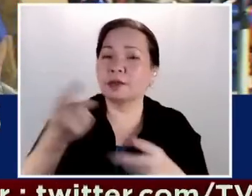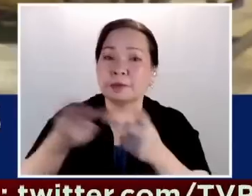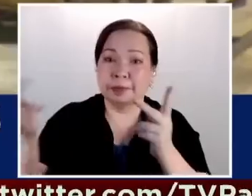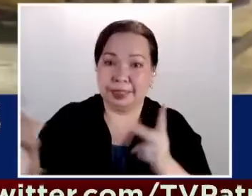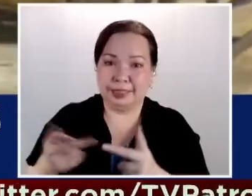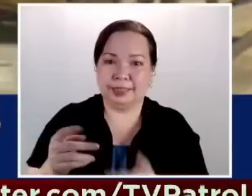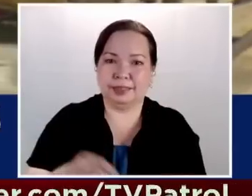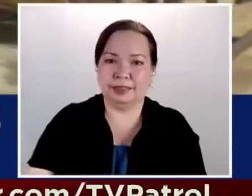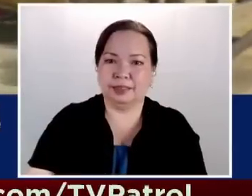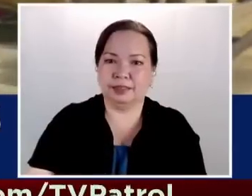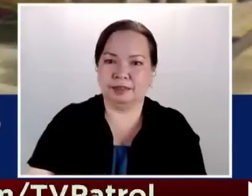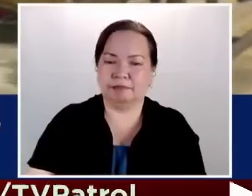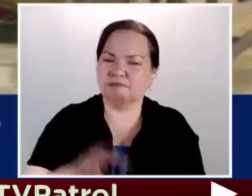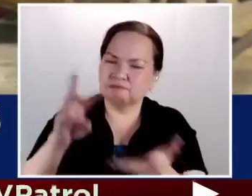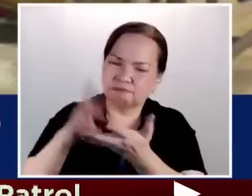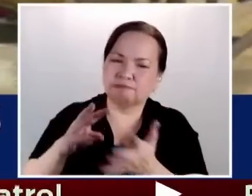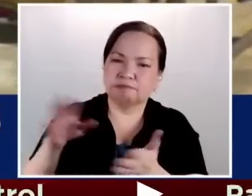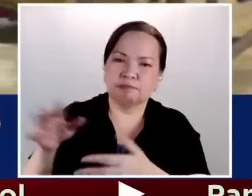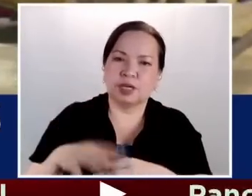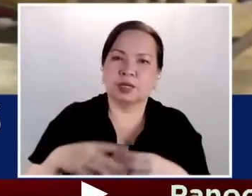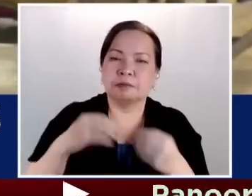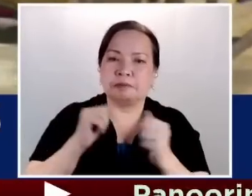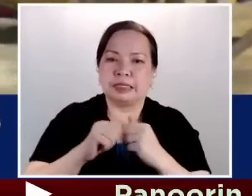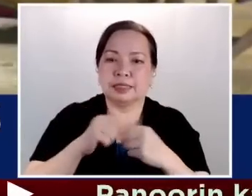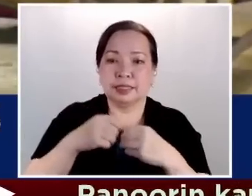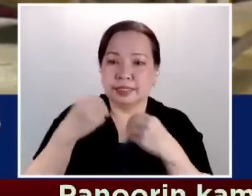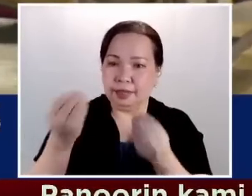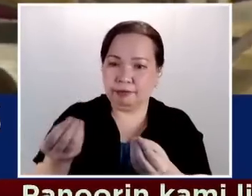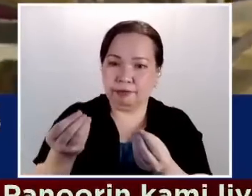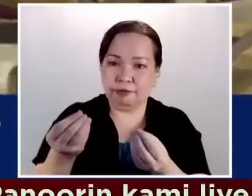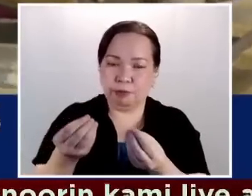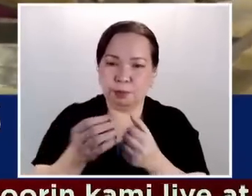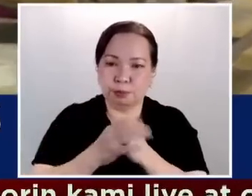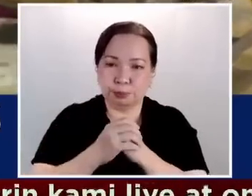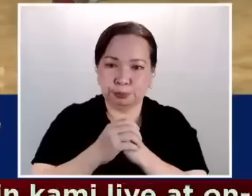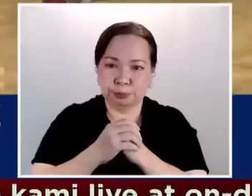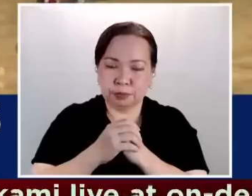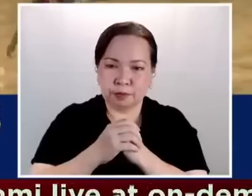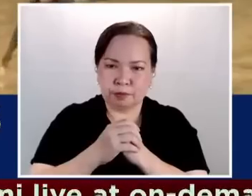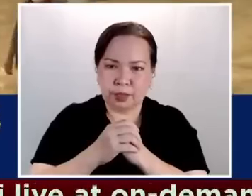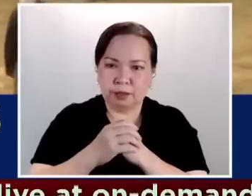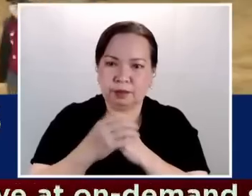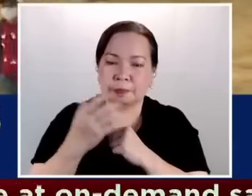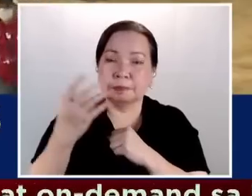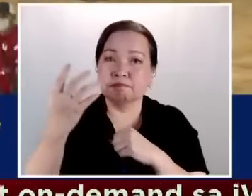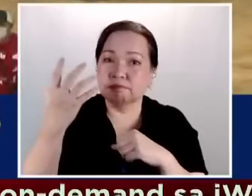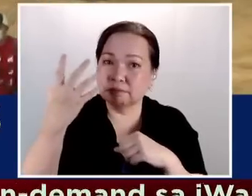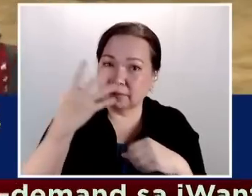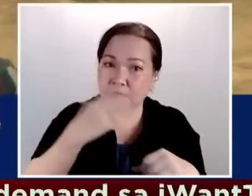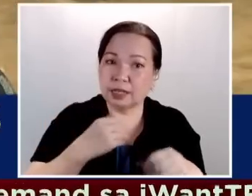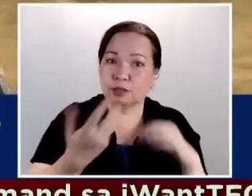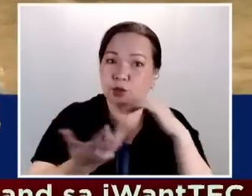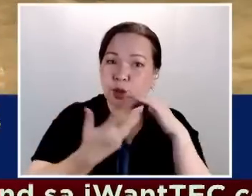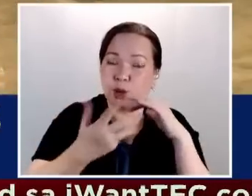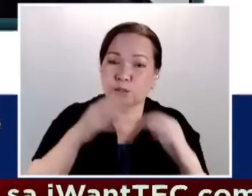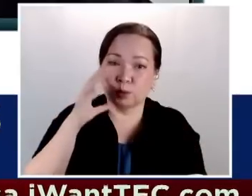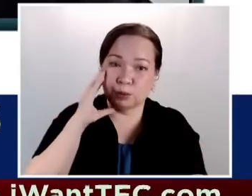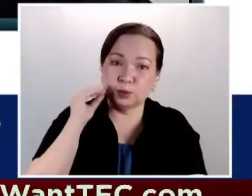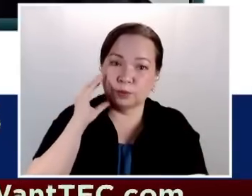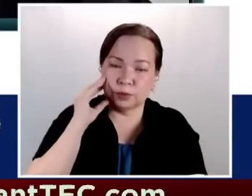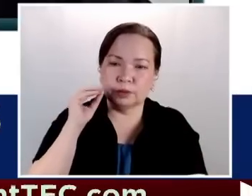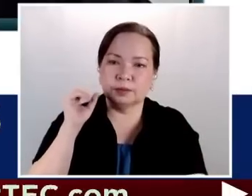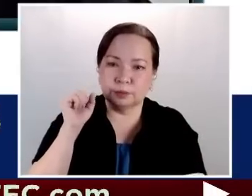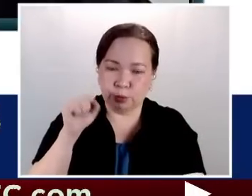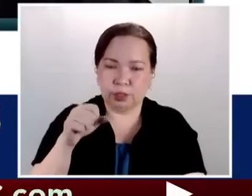of providing a very good customer experience is what we're looking at.